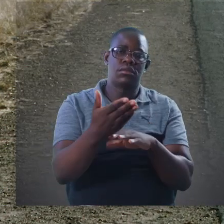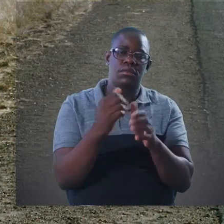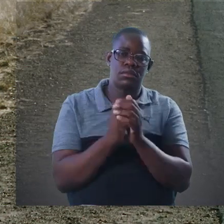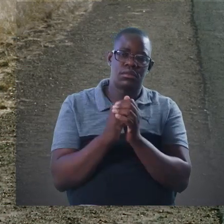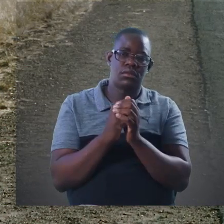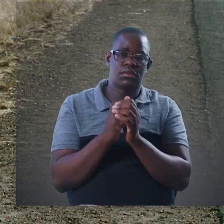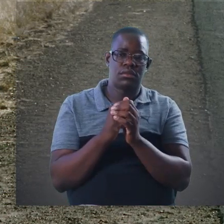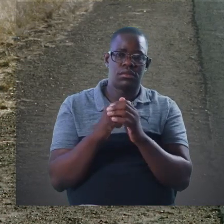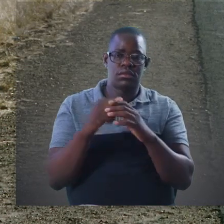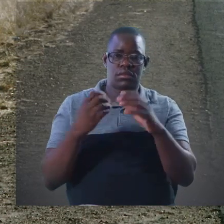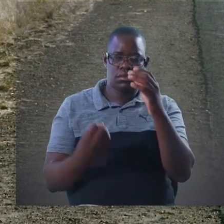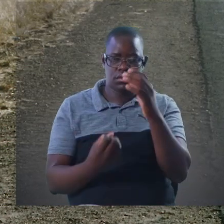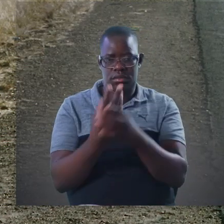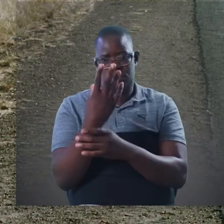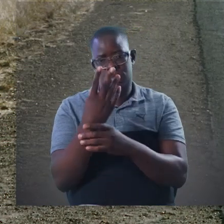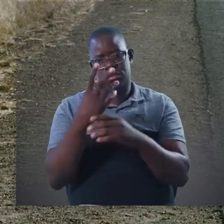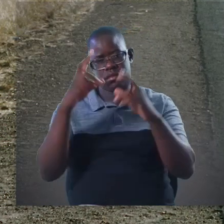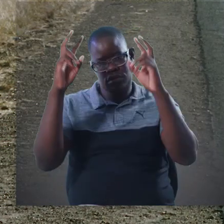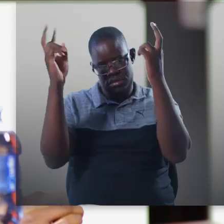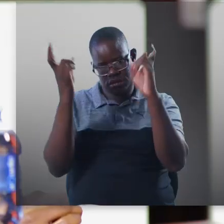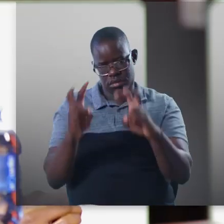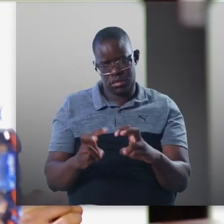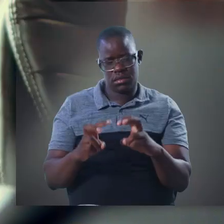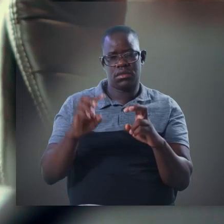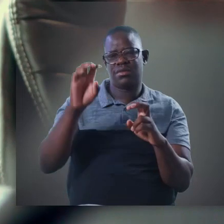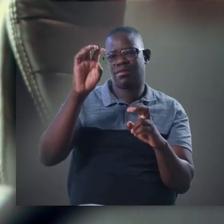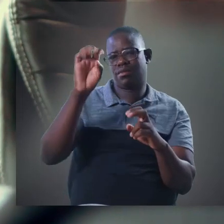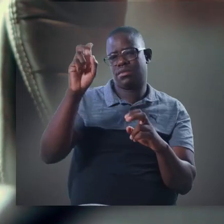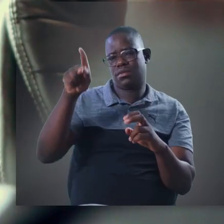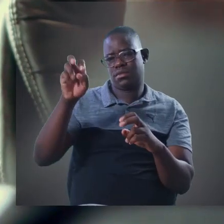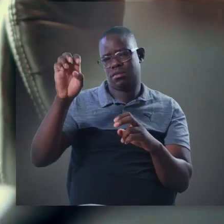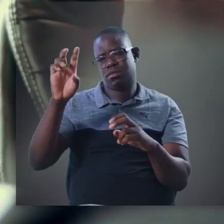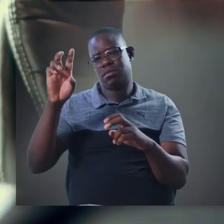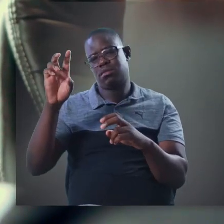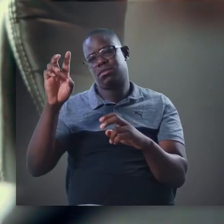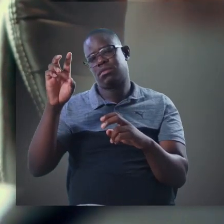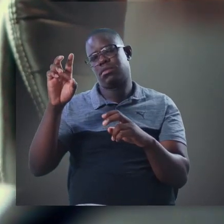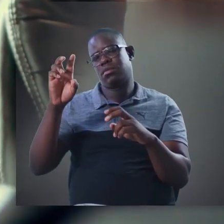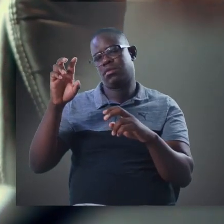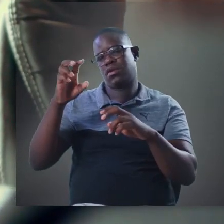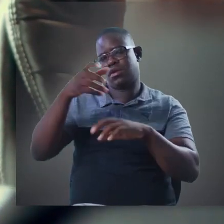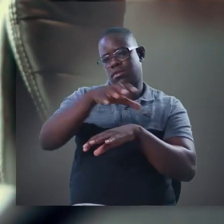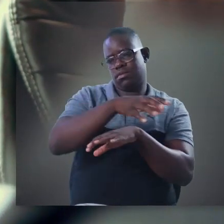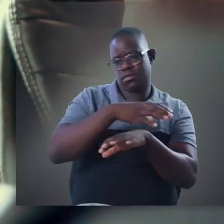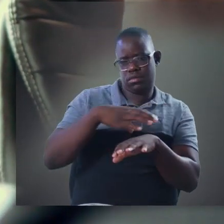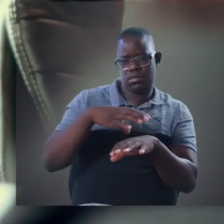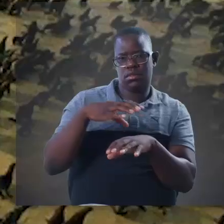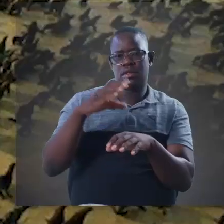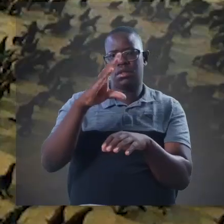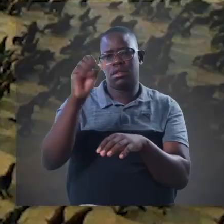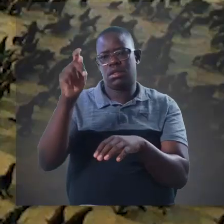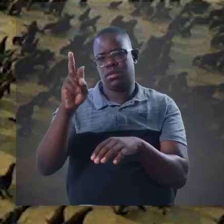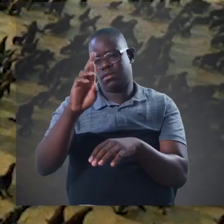African development community. Another example is the establishment of the hydroelectric scheme at the Popa Falls